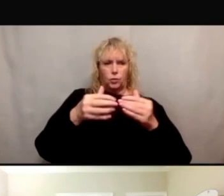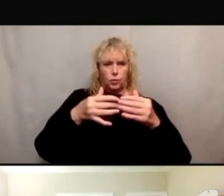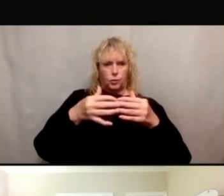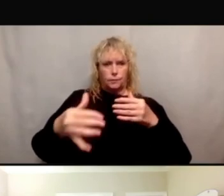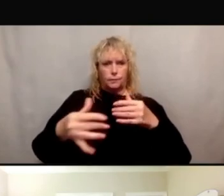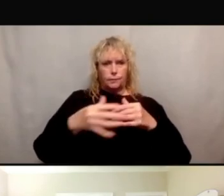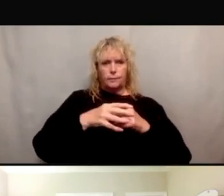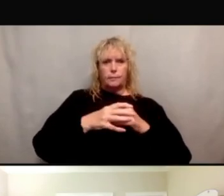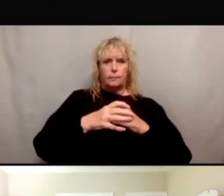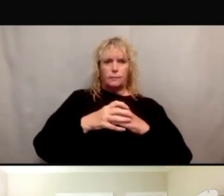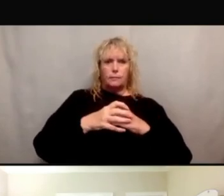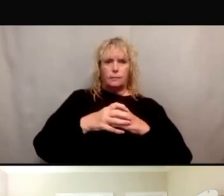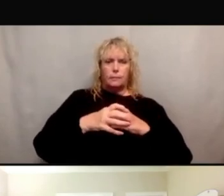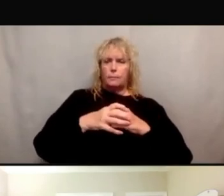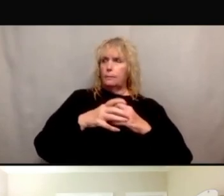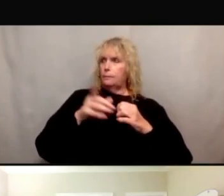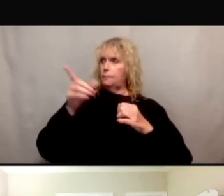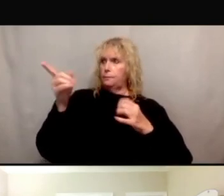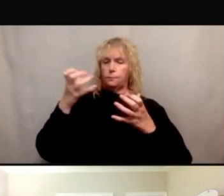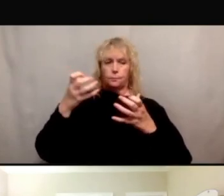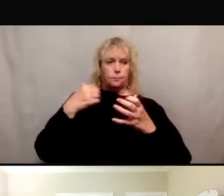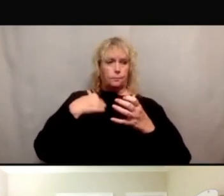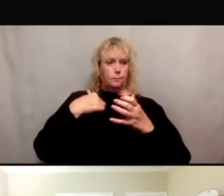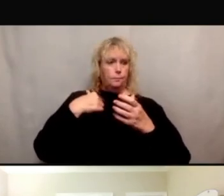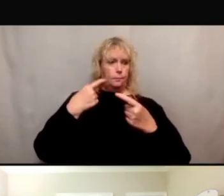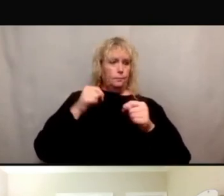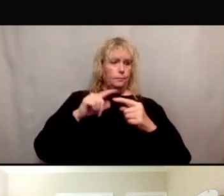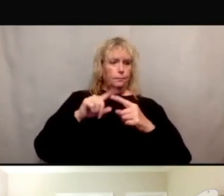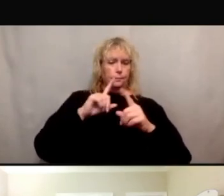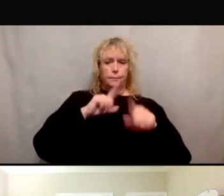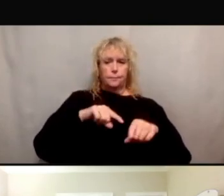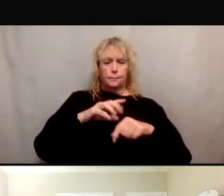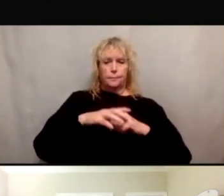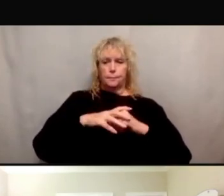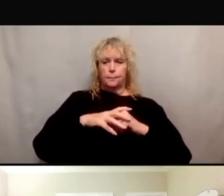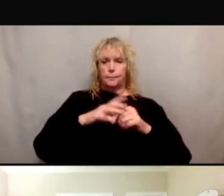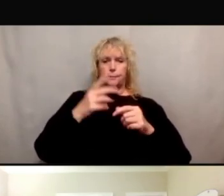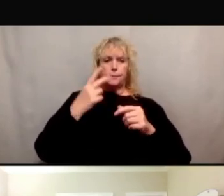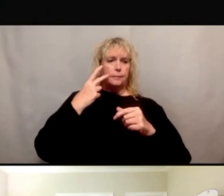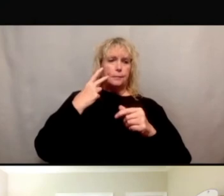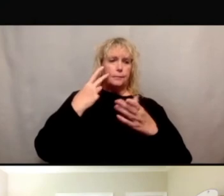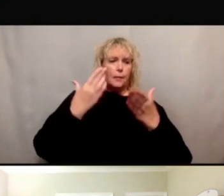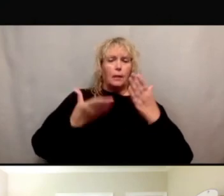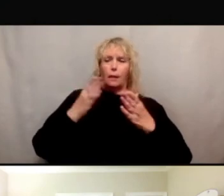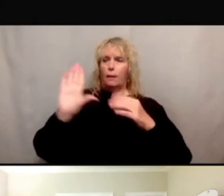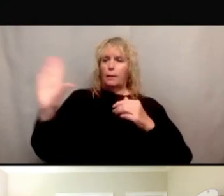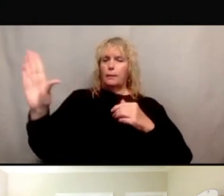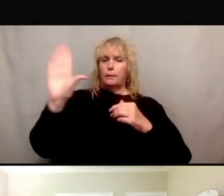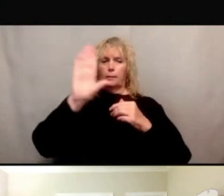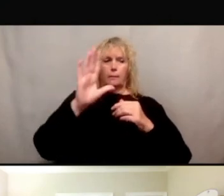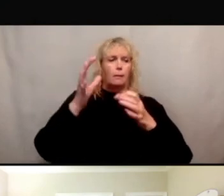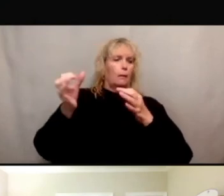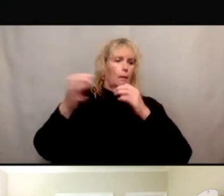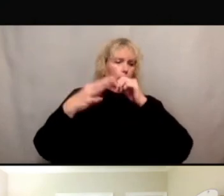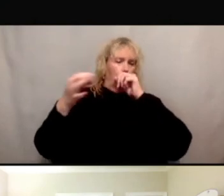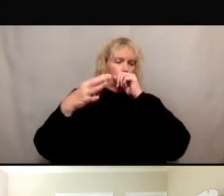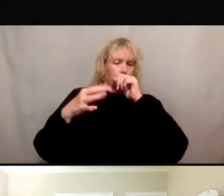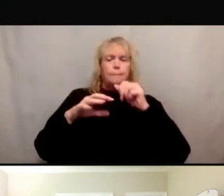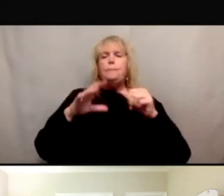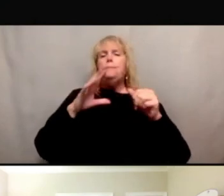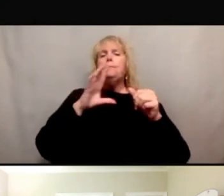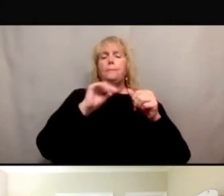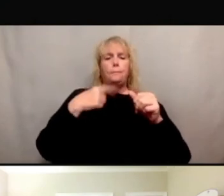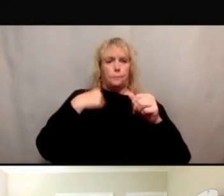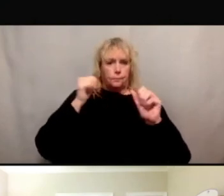Do you want me to start? Do you want me to crack? Because I think, Michael, you'll probably have some feedback too. But when we've thought about